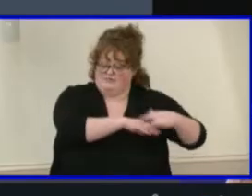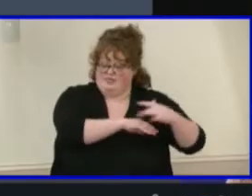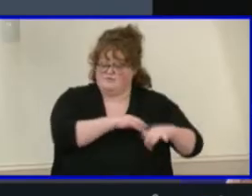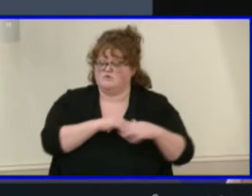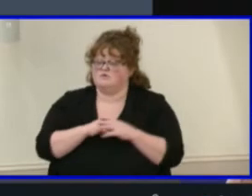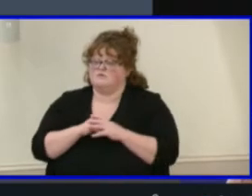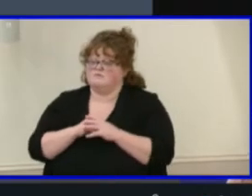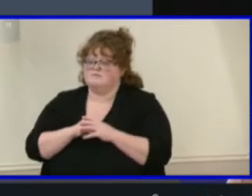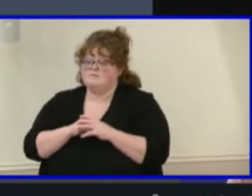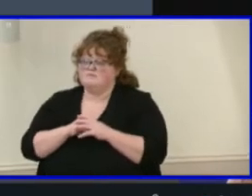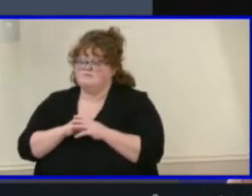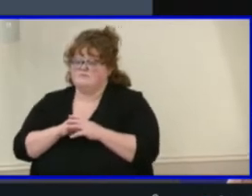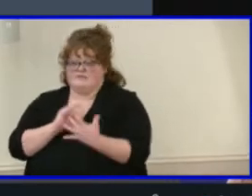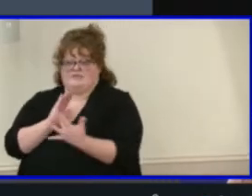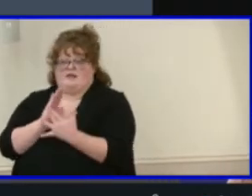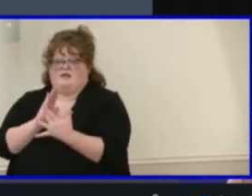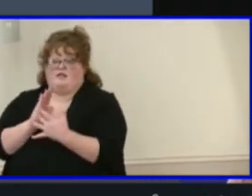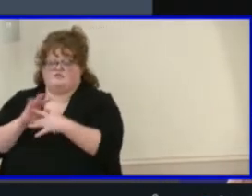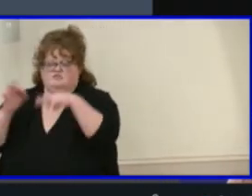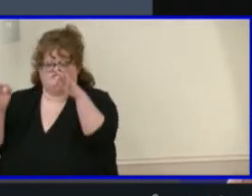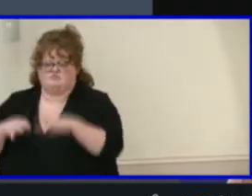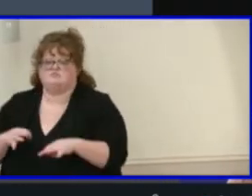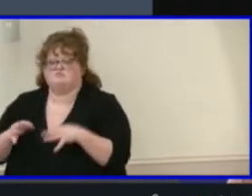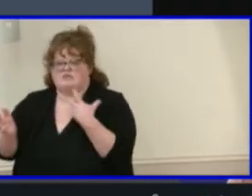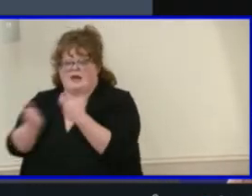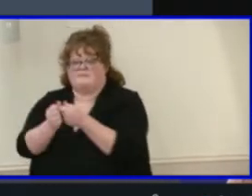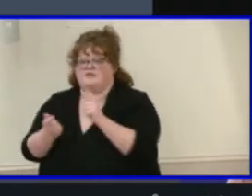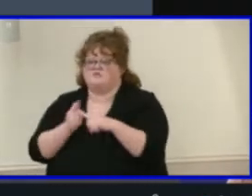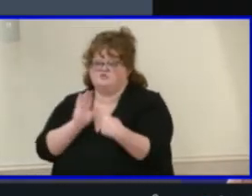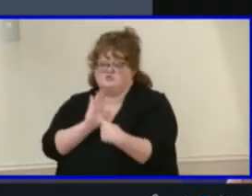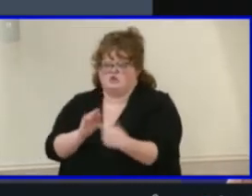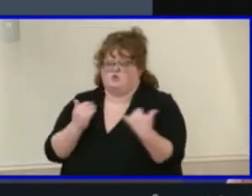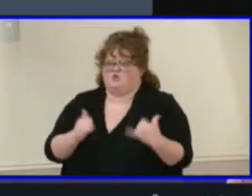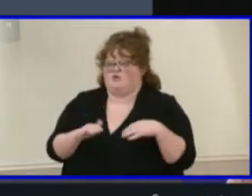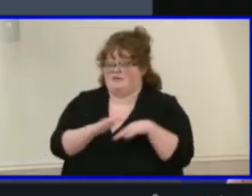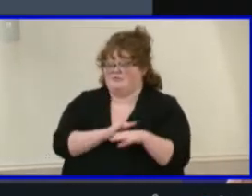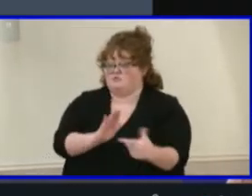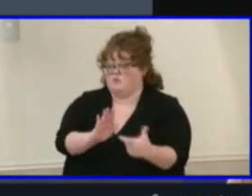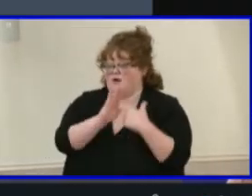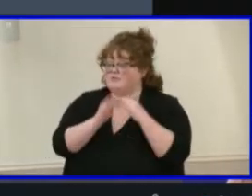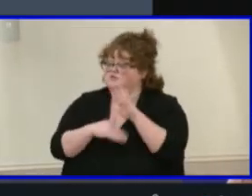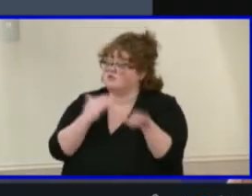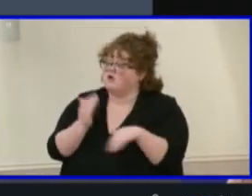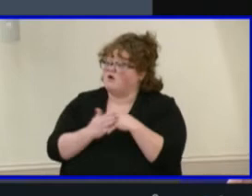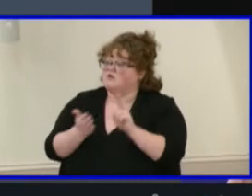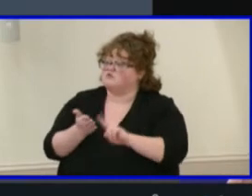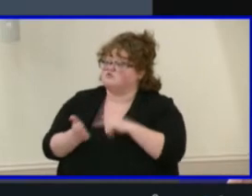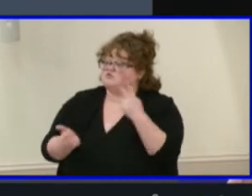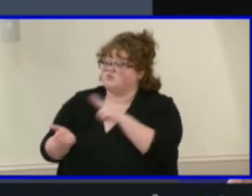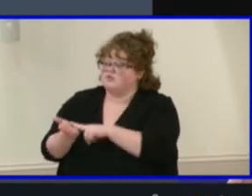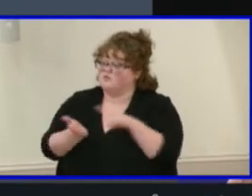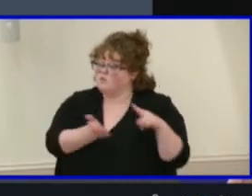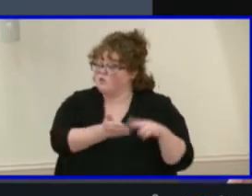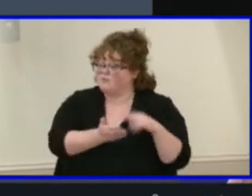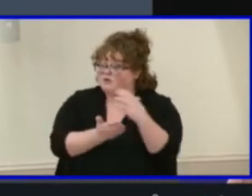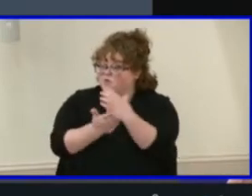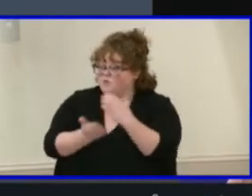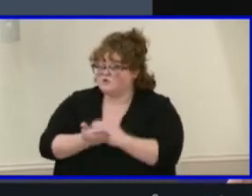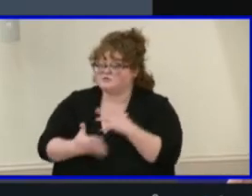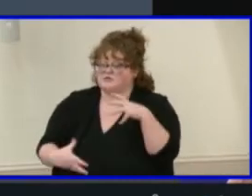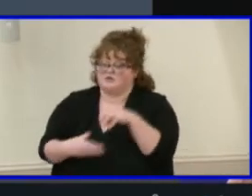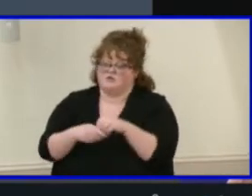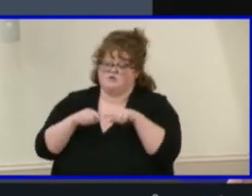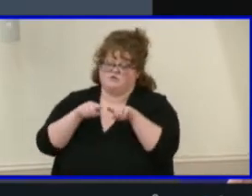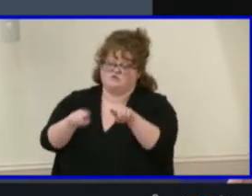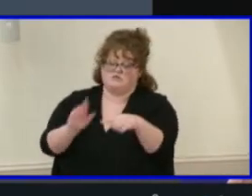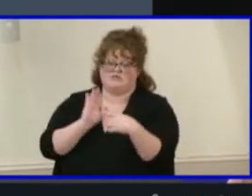was updated to reflect current admission requirements. Furthermore, all dual enrollment courses with VCU included in the sample four-year